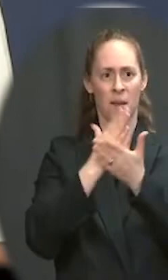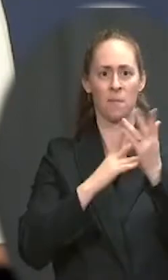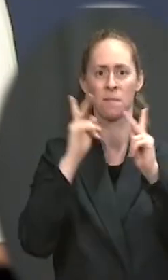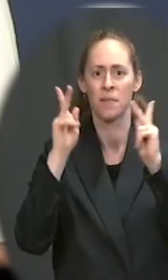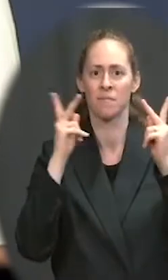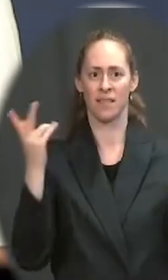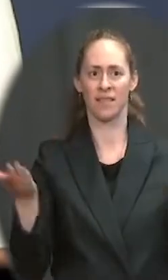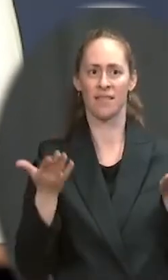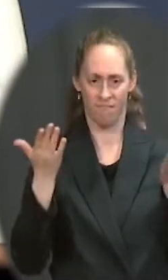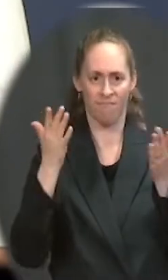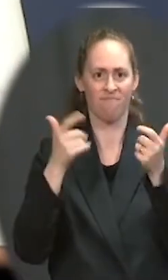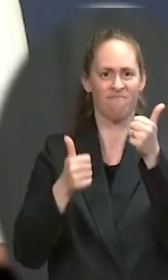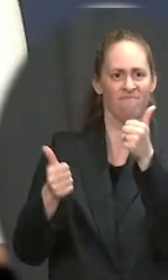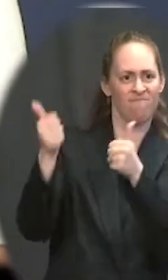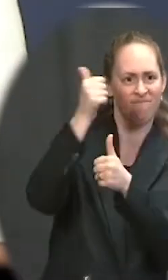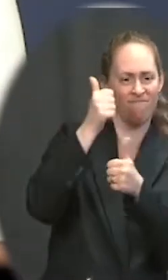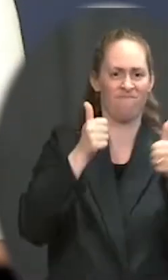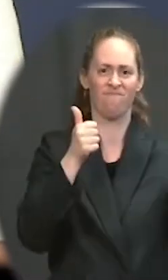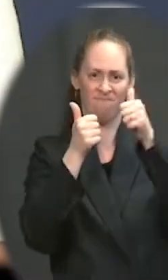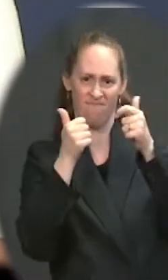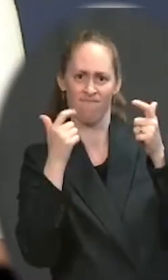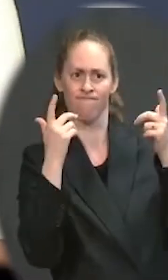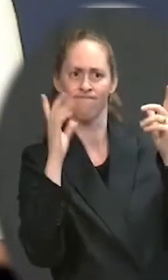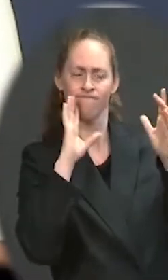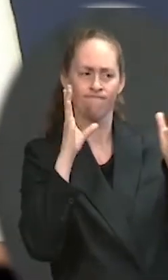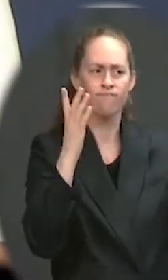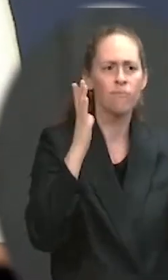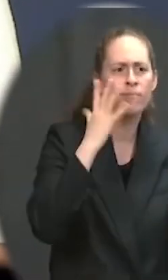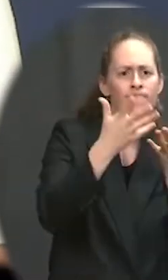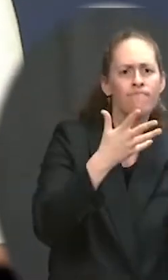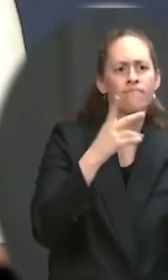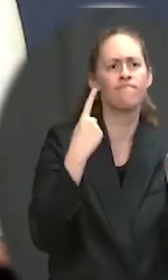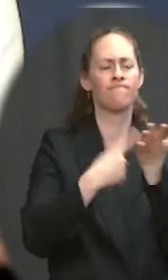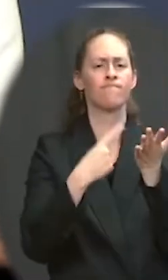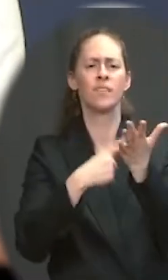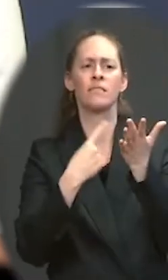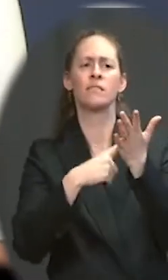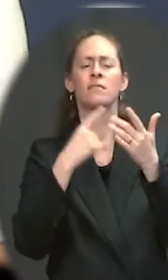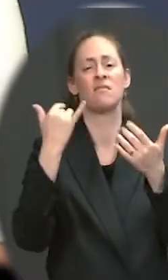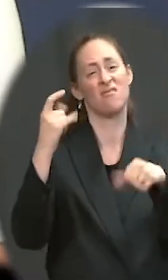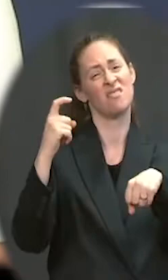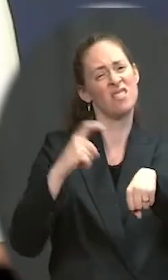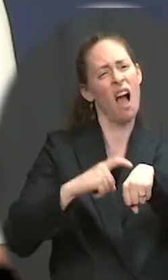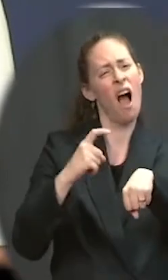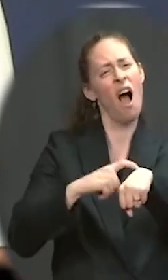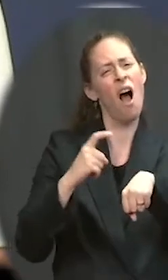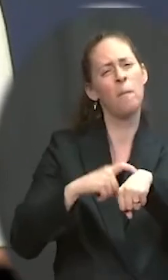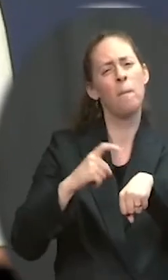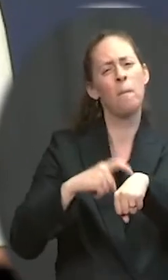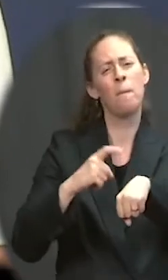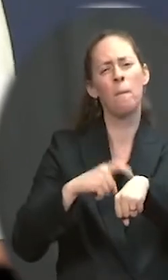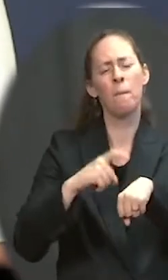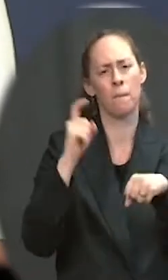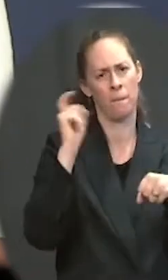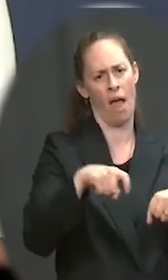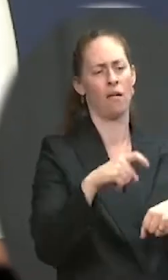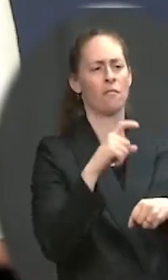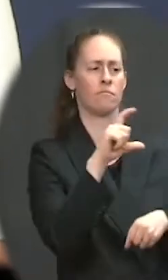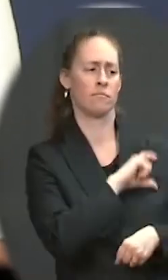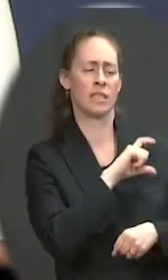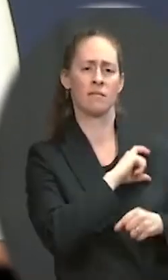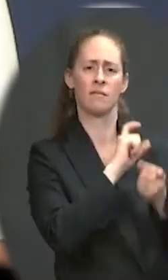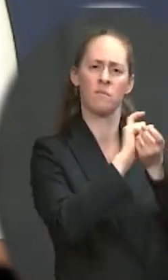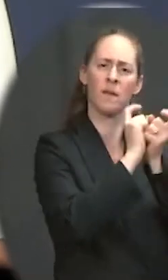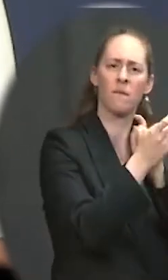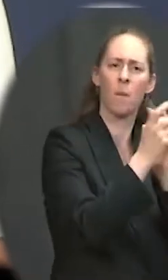House leadership. The president has talked about how it's long overdue to put in place police reform measures that that will help